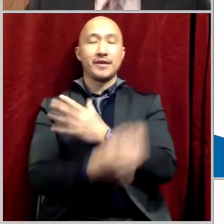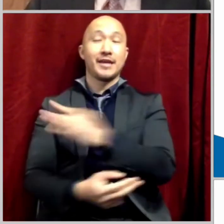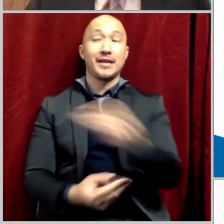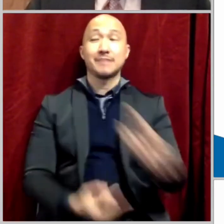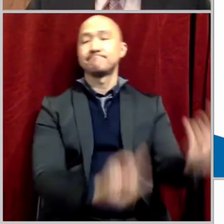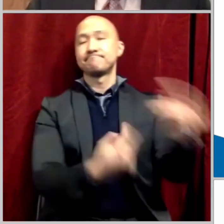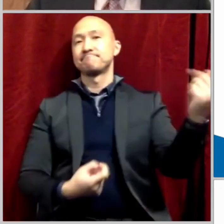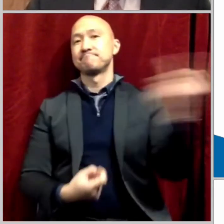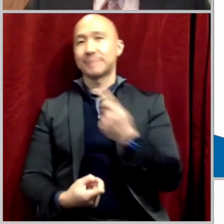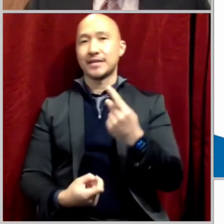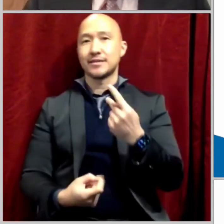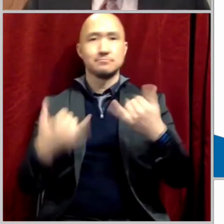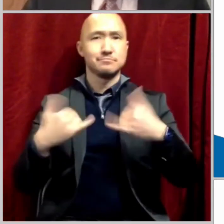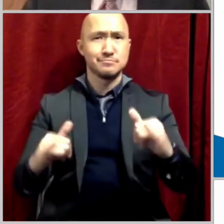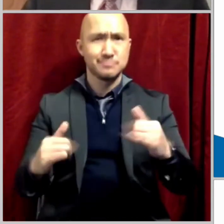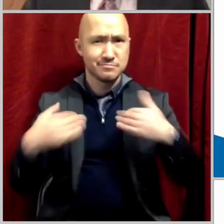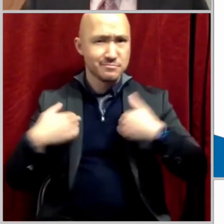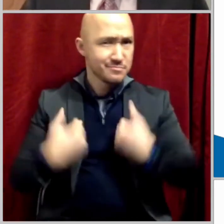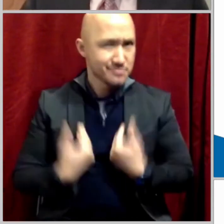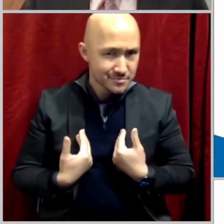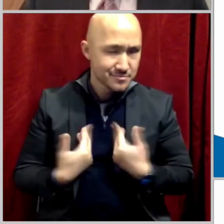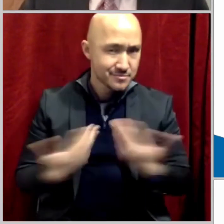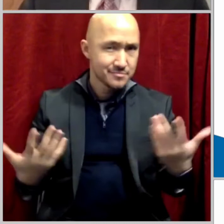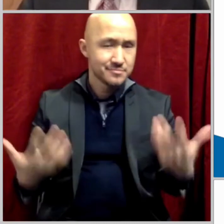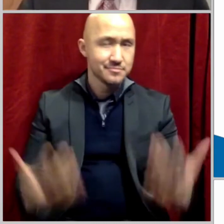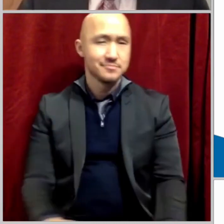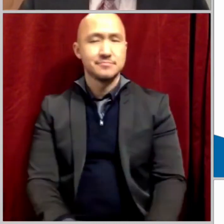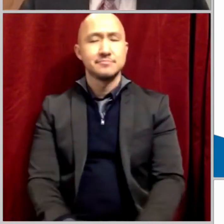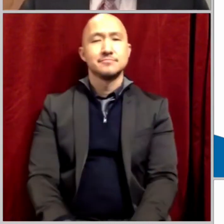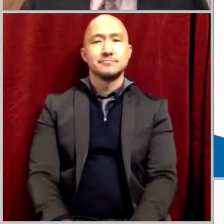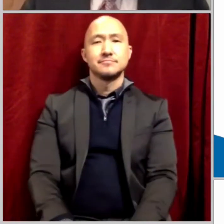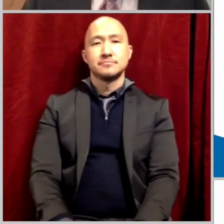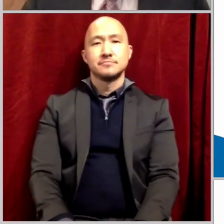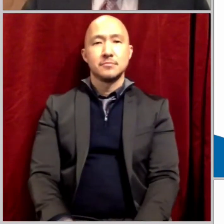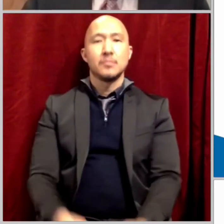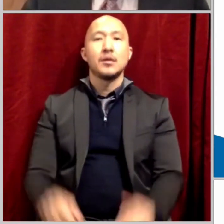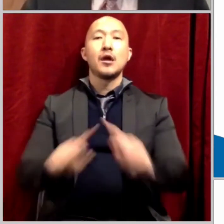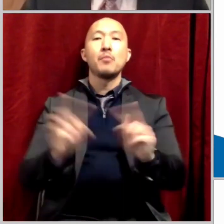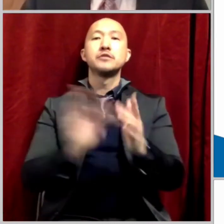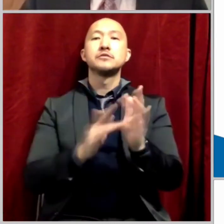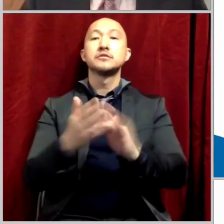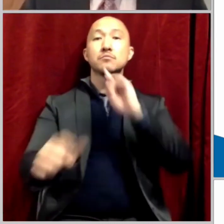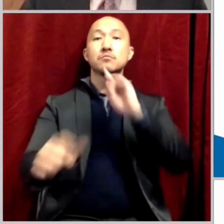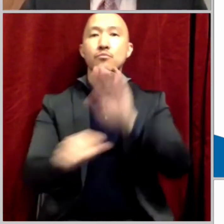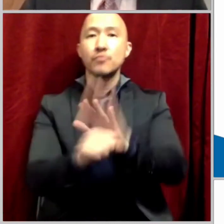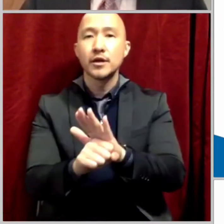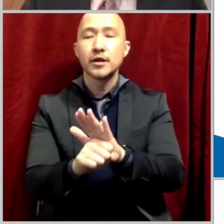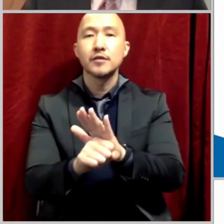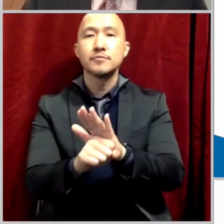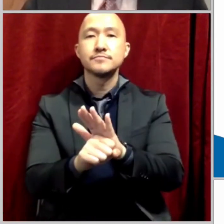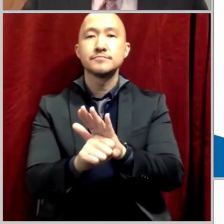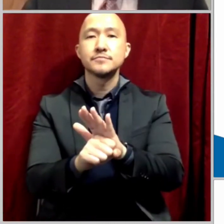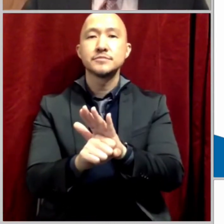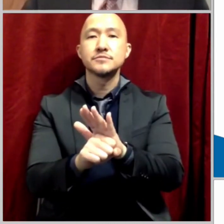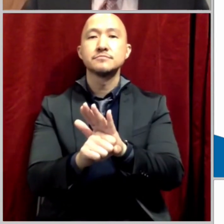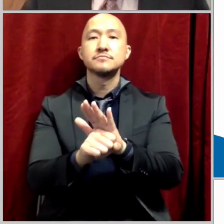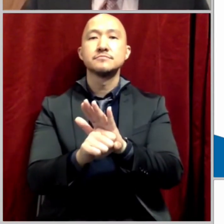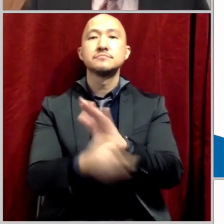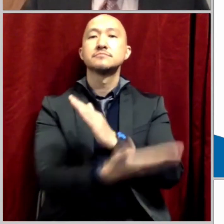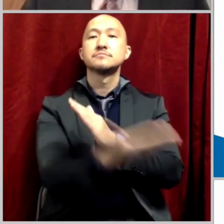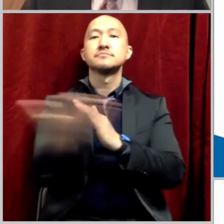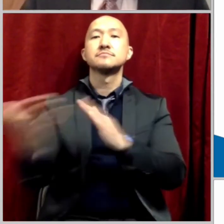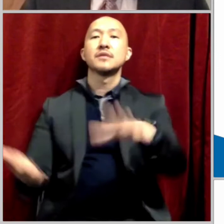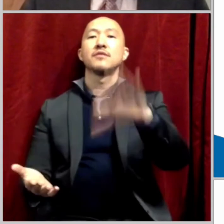Right? So it's not a physical rest that he's offering. What he's offering us is a rest for our souls. When Jesus says, come to me and you,